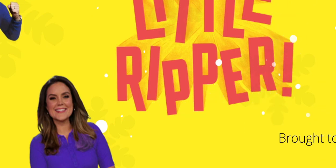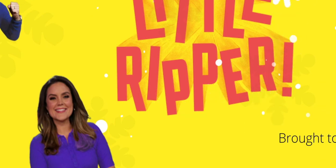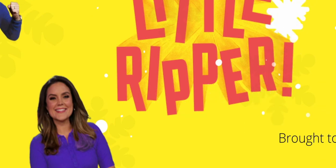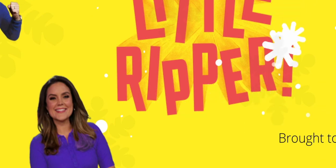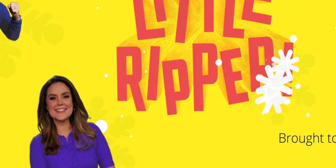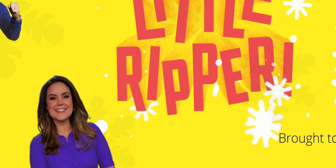We'll be right back.